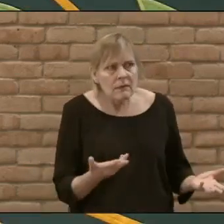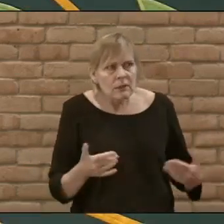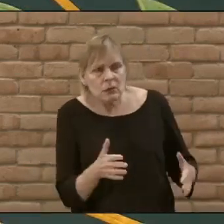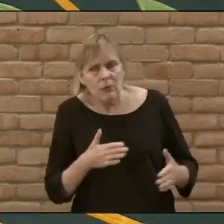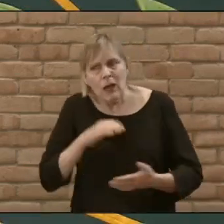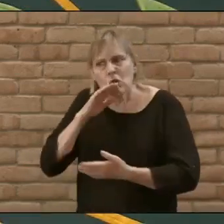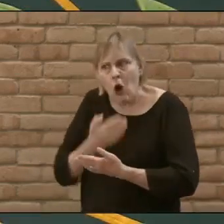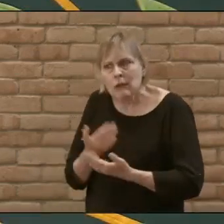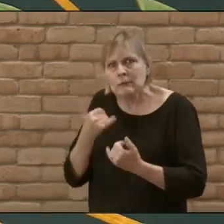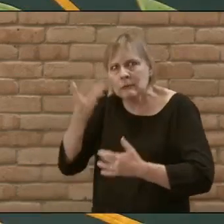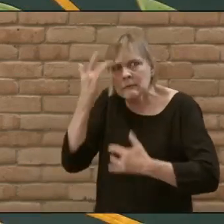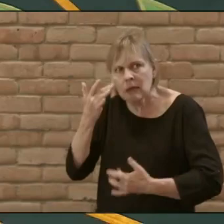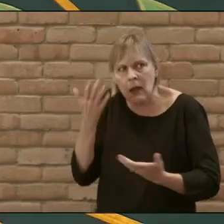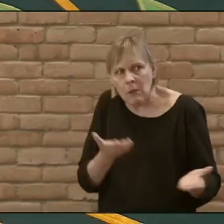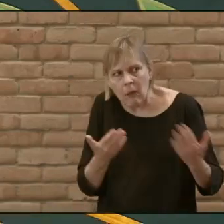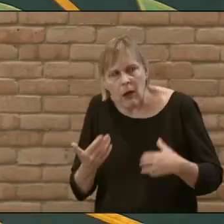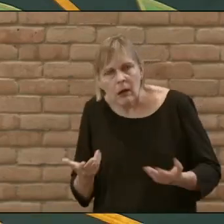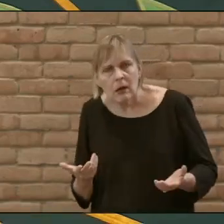because my daughter is still sick